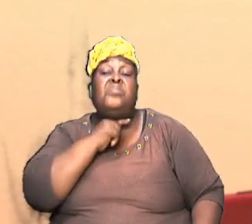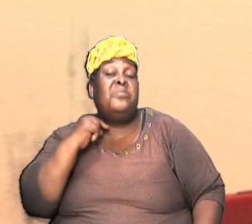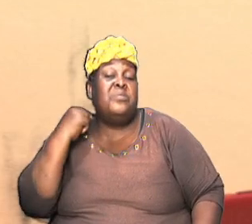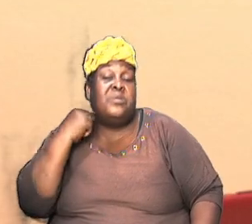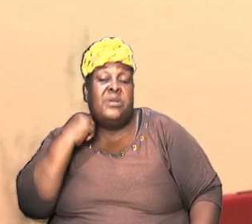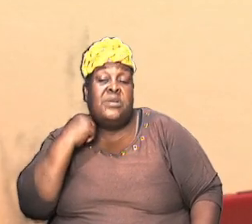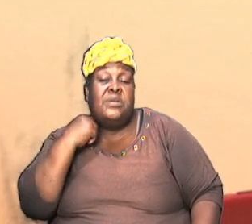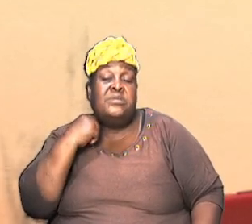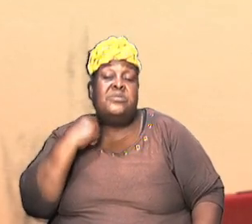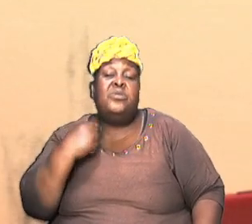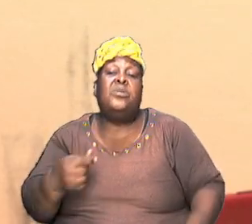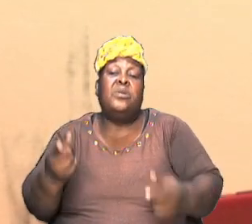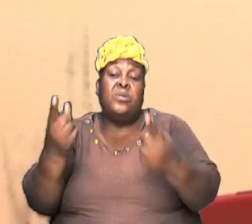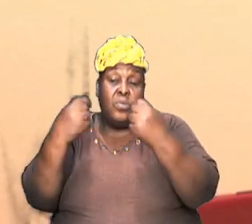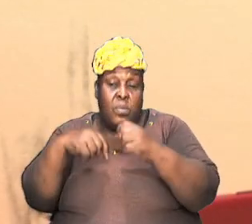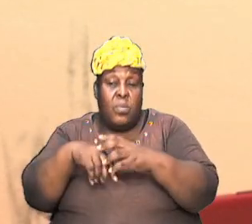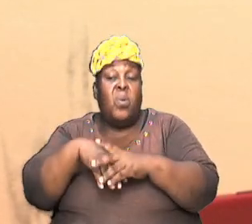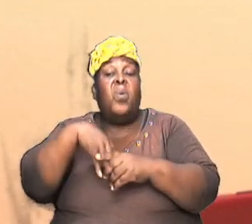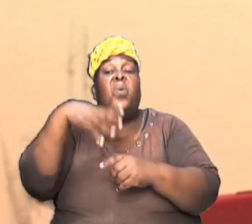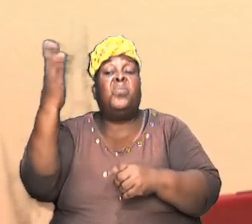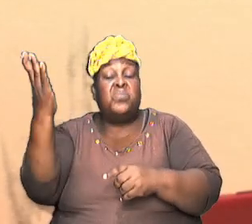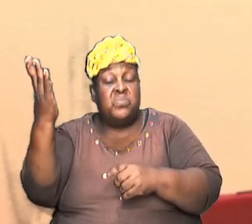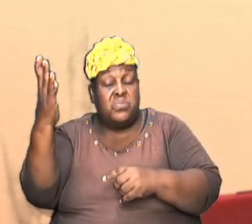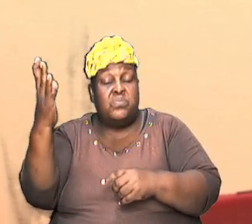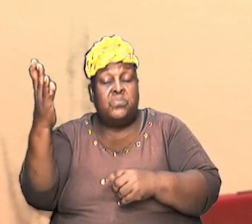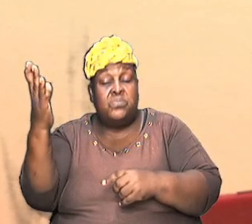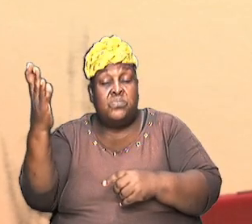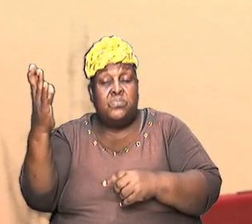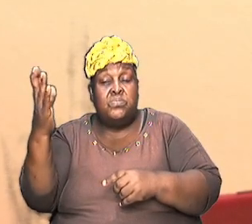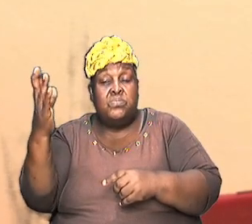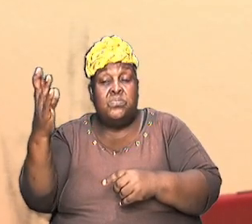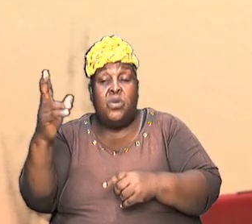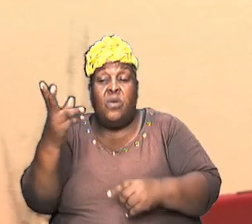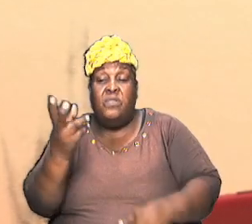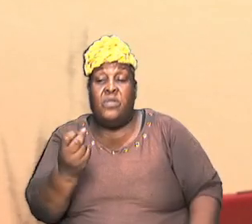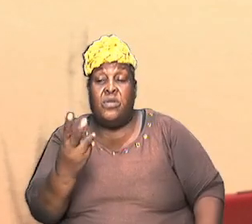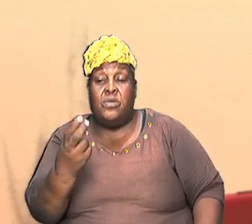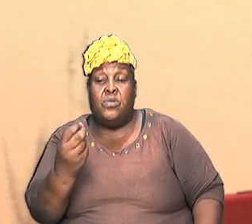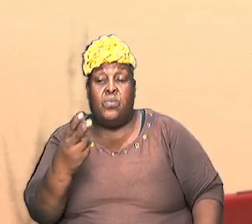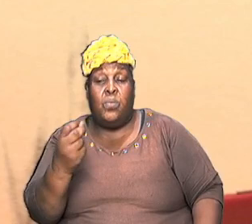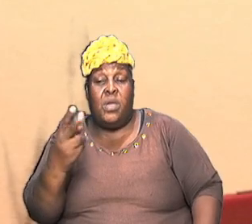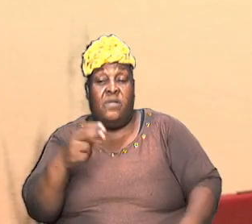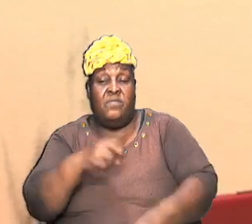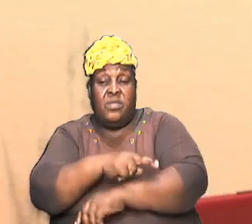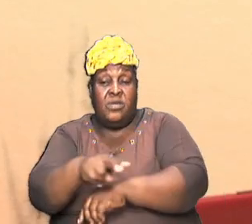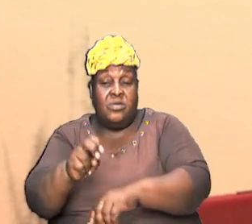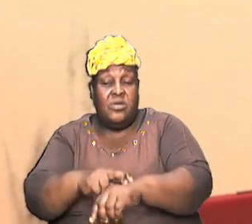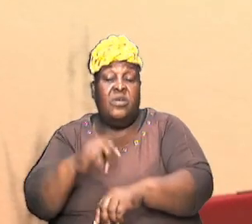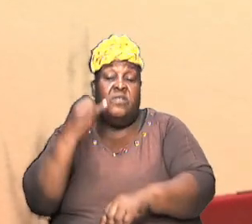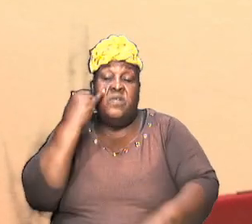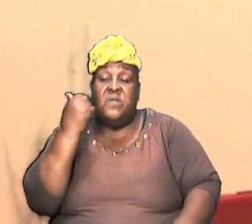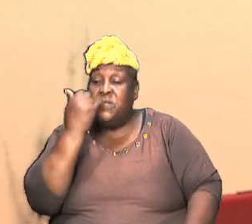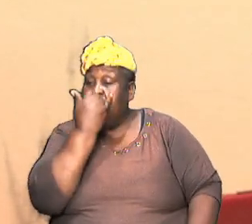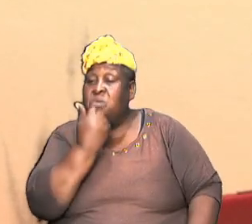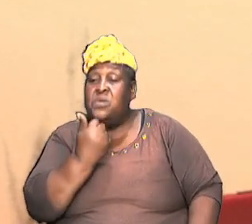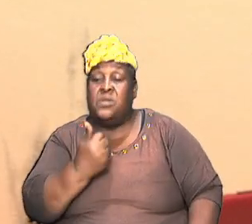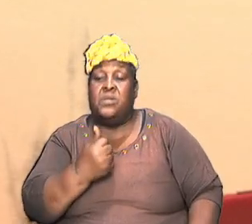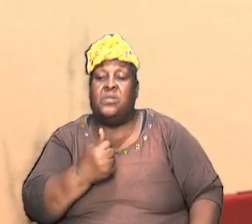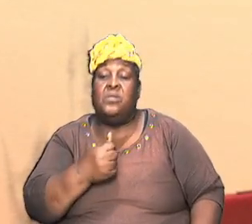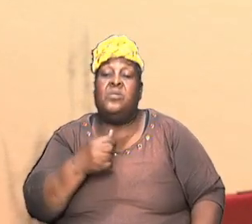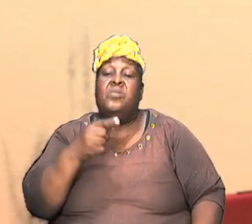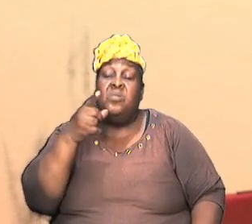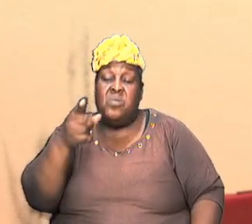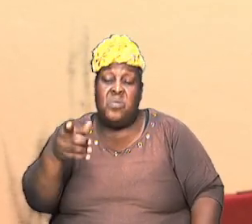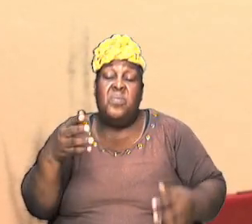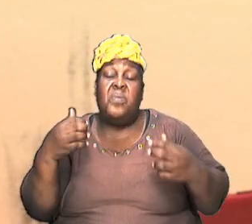came out of the 12 tribes of Israel you had